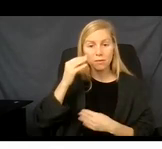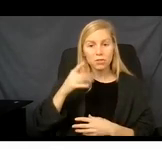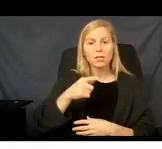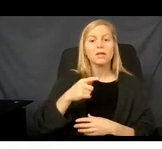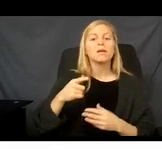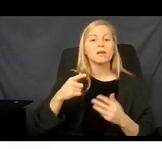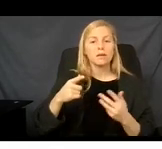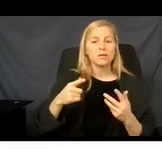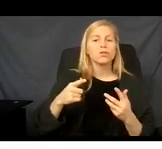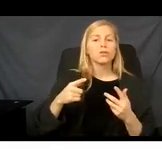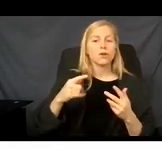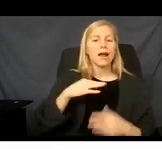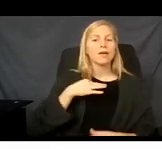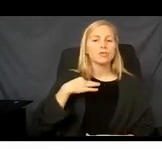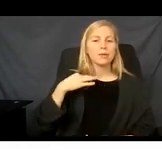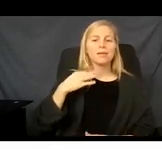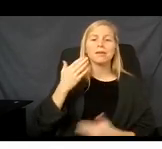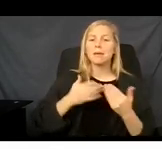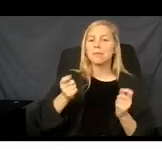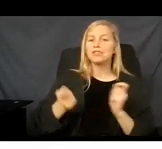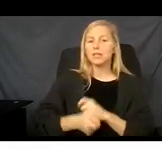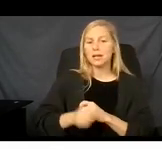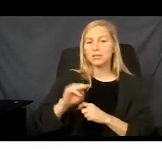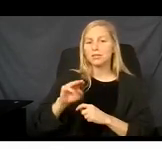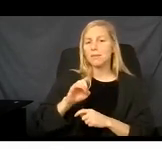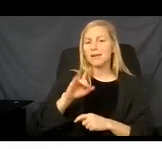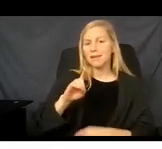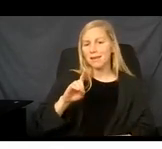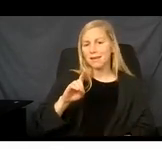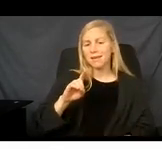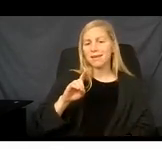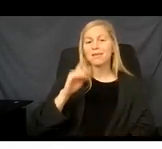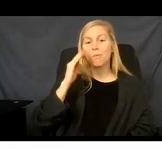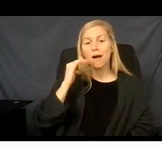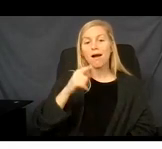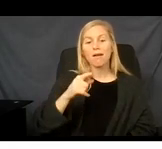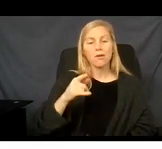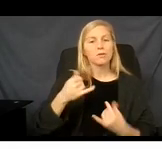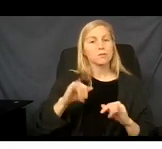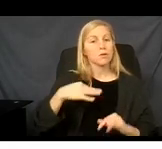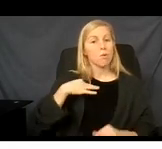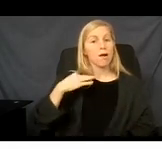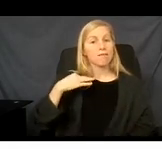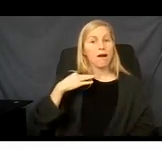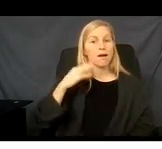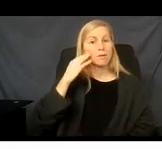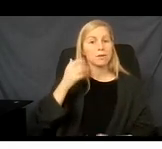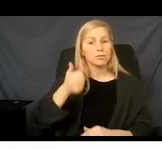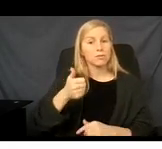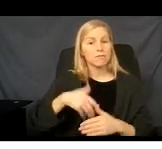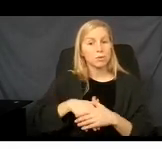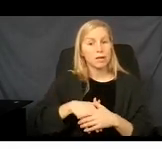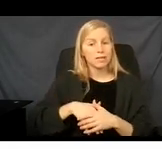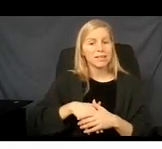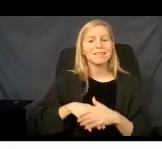Credit eligibility might change to Medicaid because you will still qualify for Medicaid as a pregnant woman up